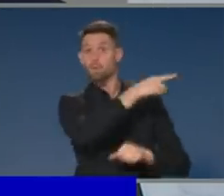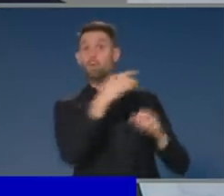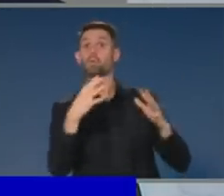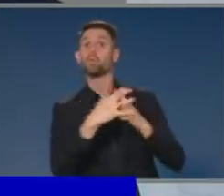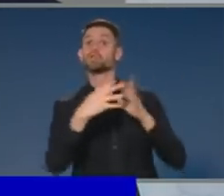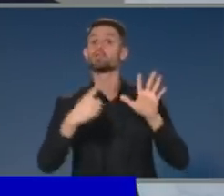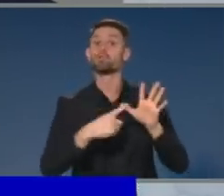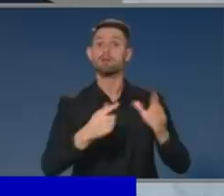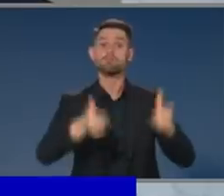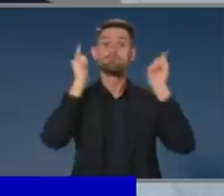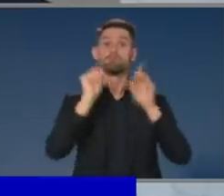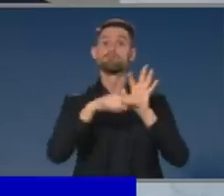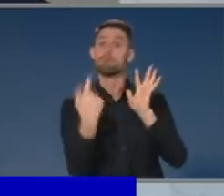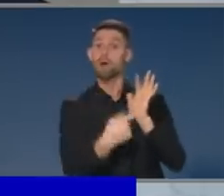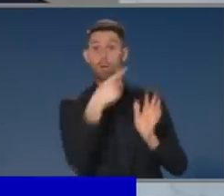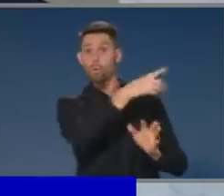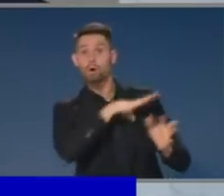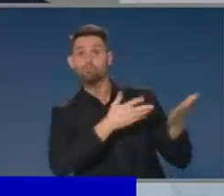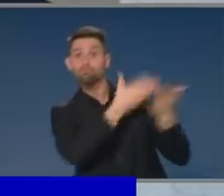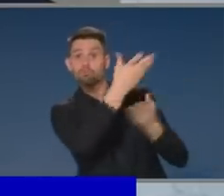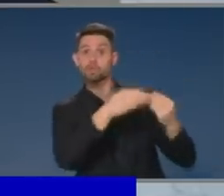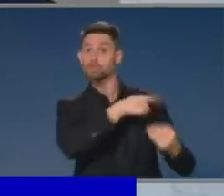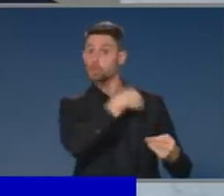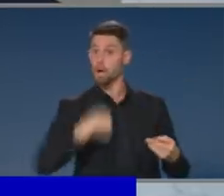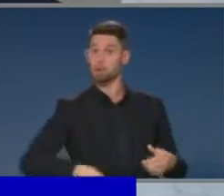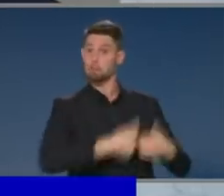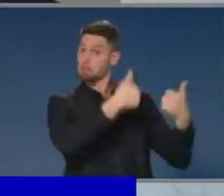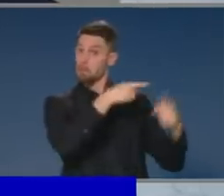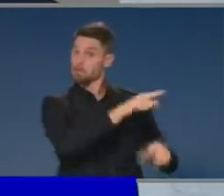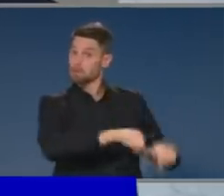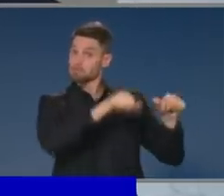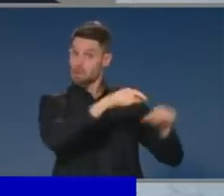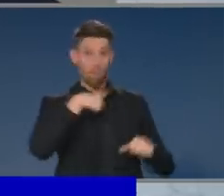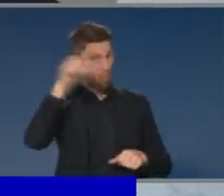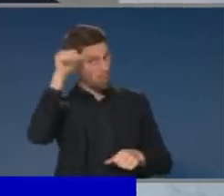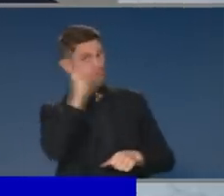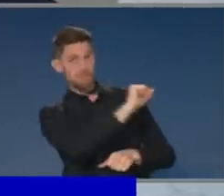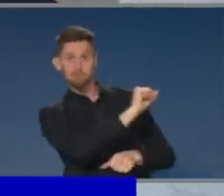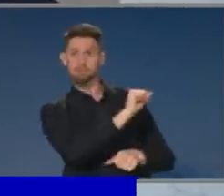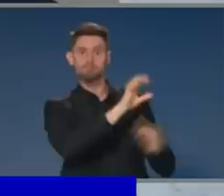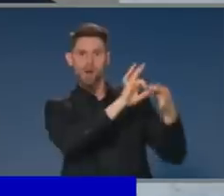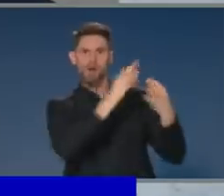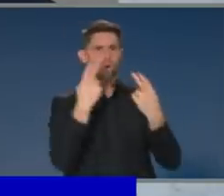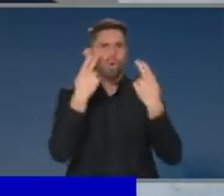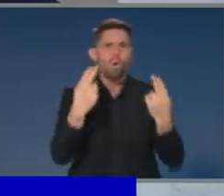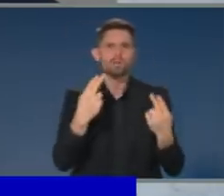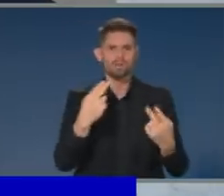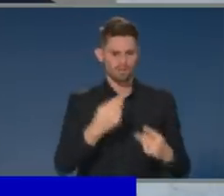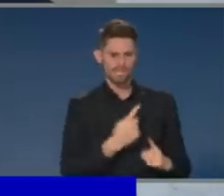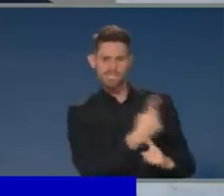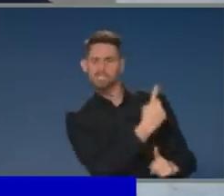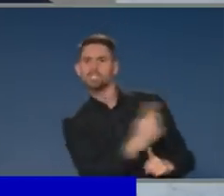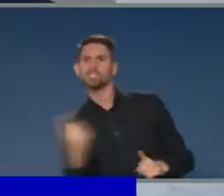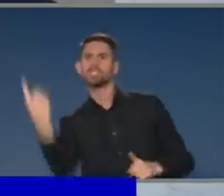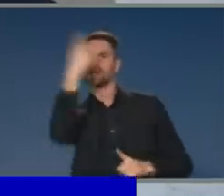would pursue that as he sees appropriate. And I've always been aware of those arrangements. And Premiers can always take those steps. But